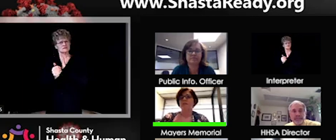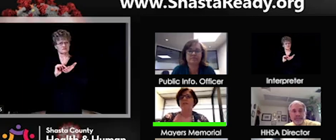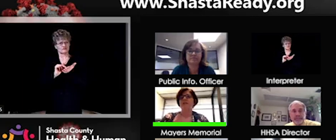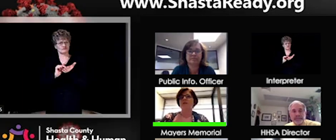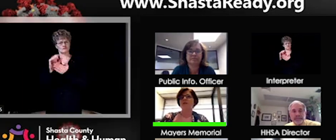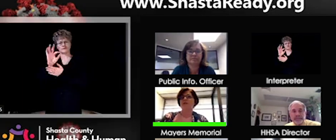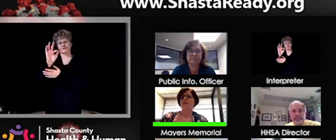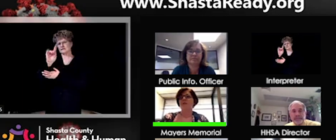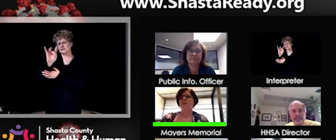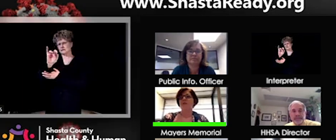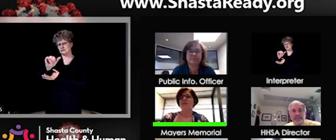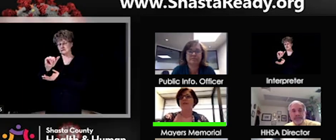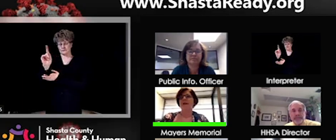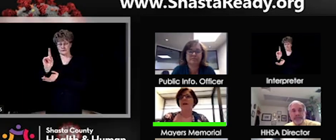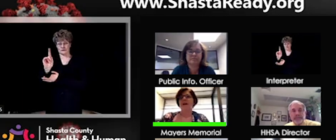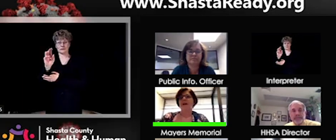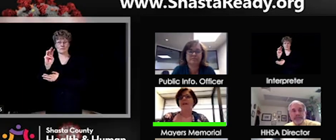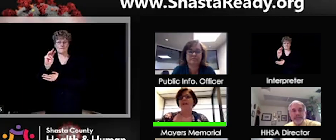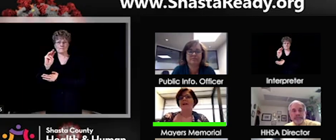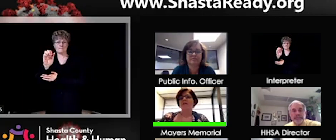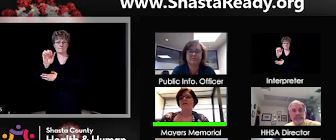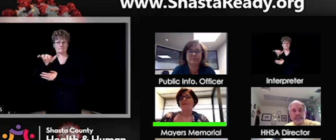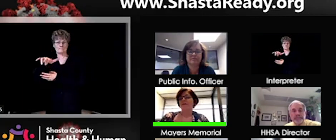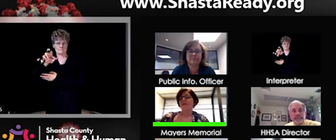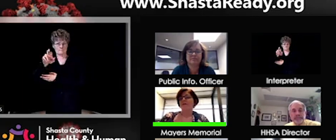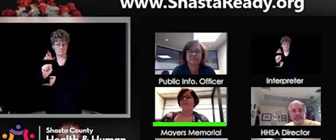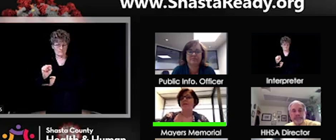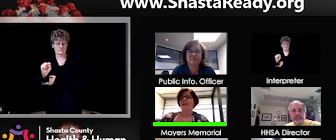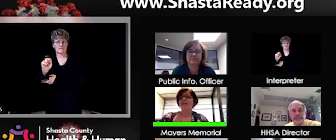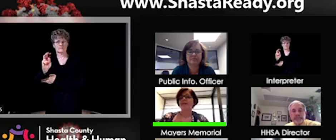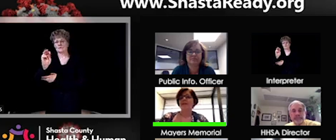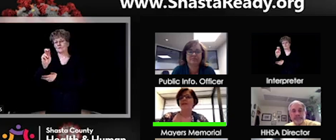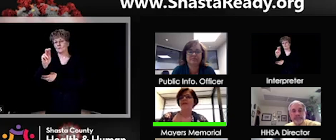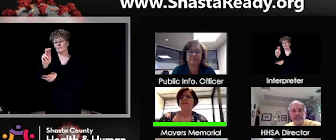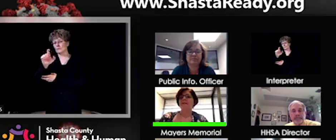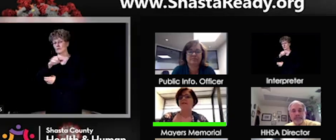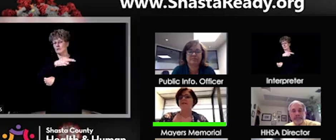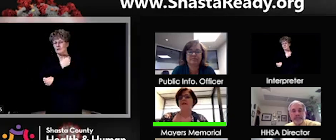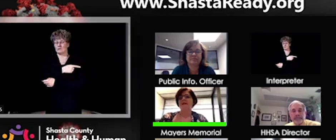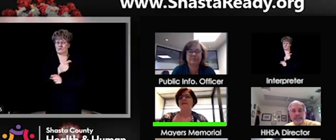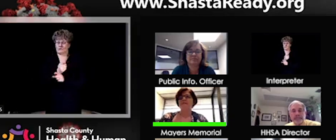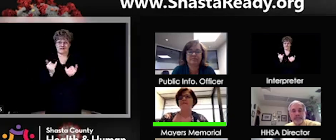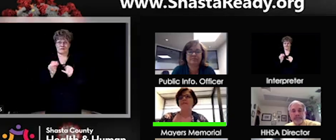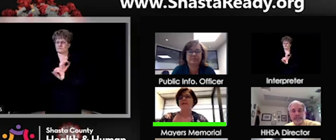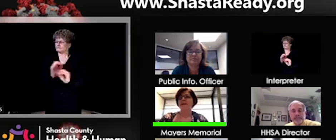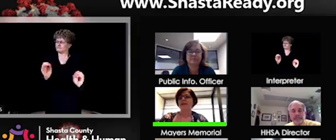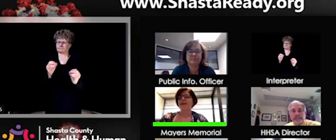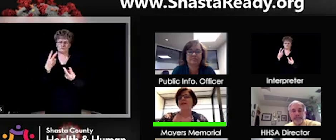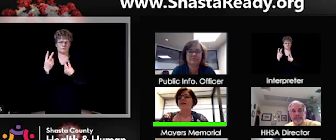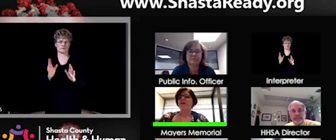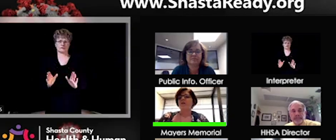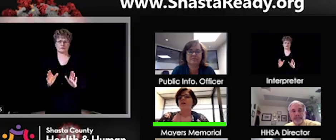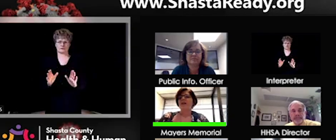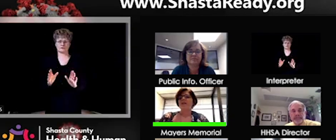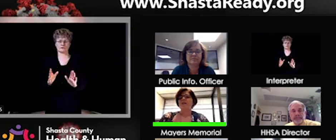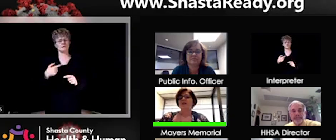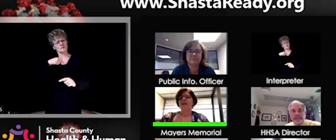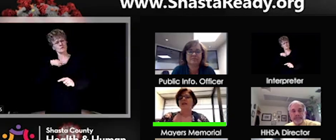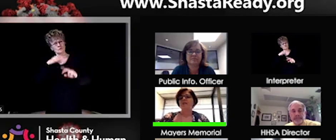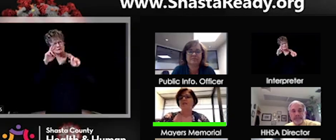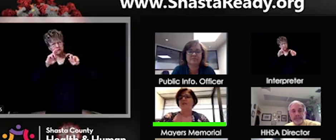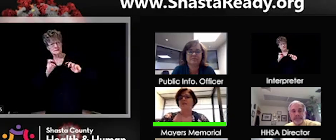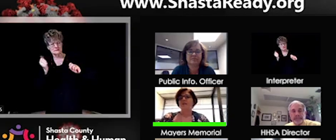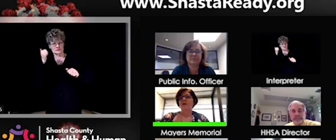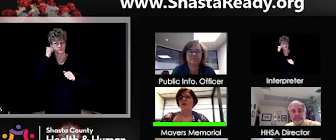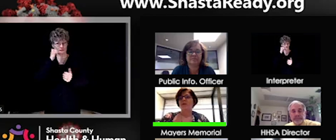holding with the no visitor policy and that will just have to be something that is, um, day by day. We